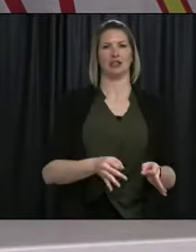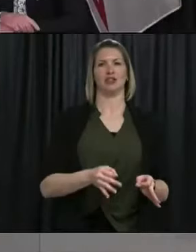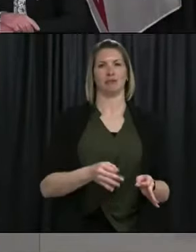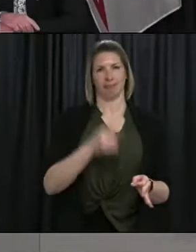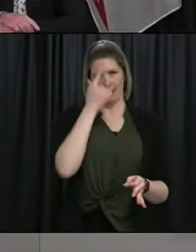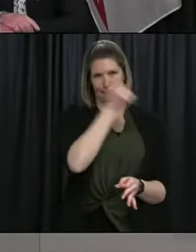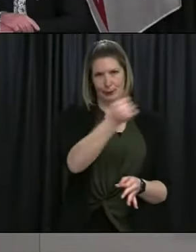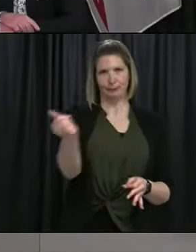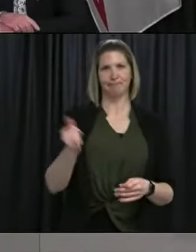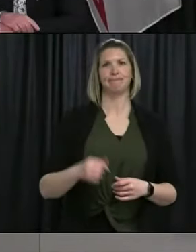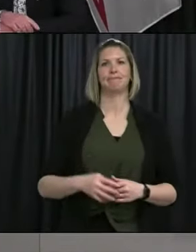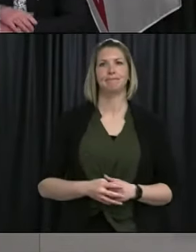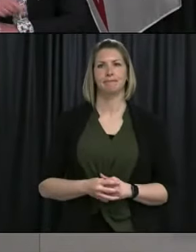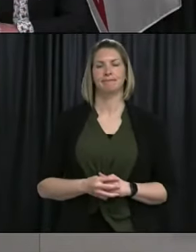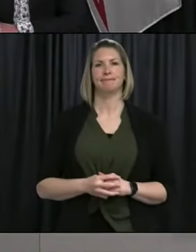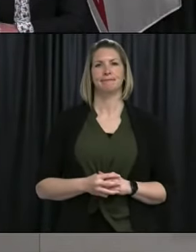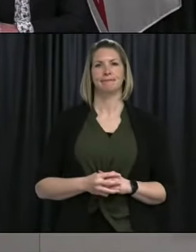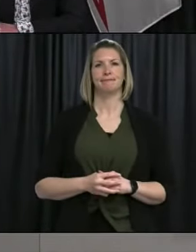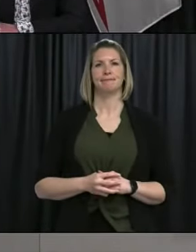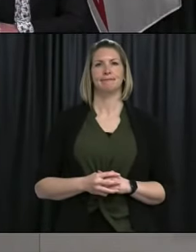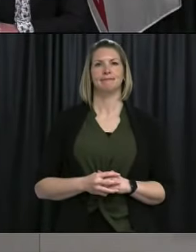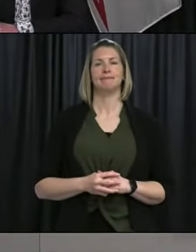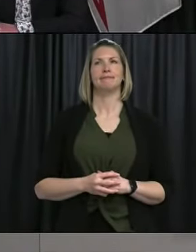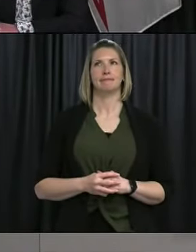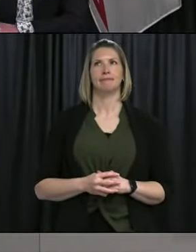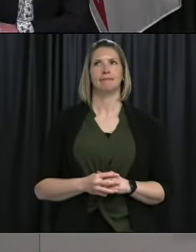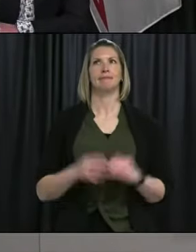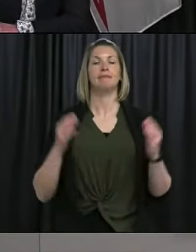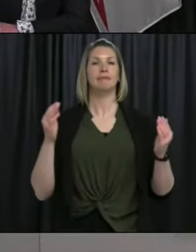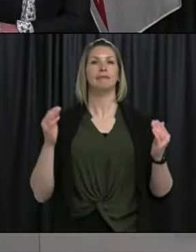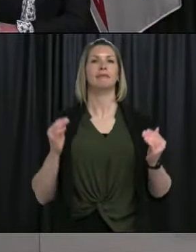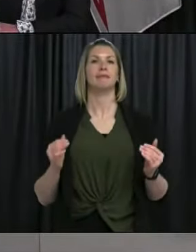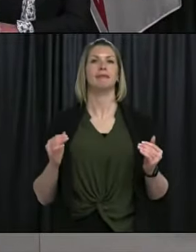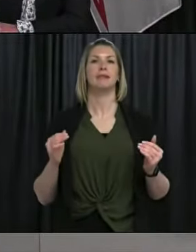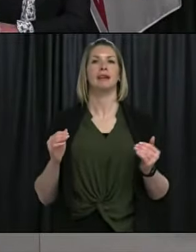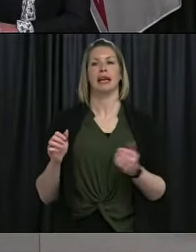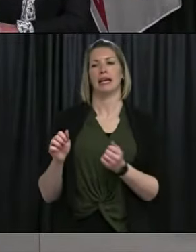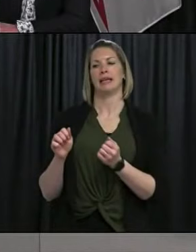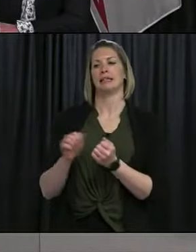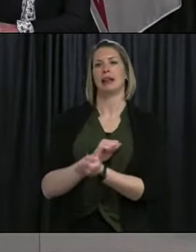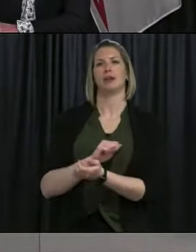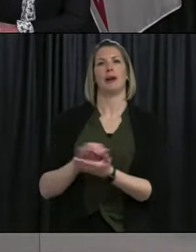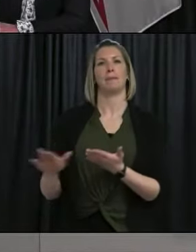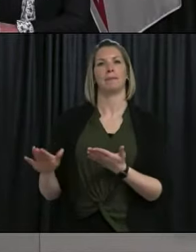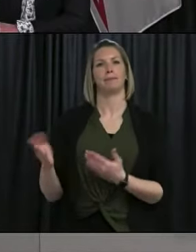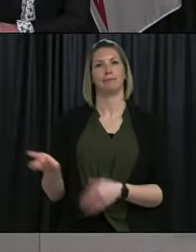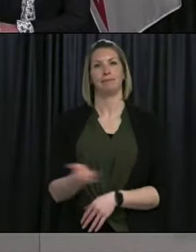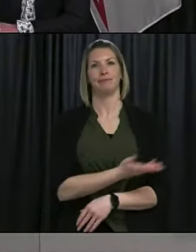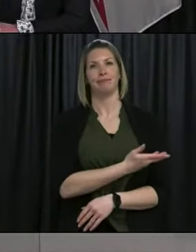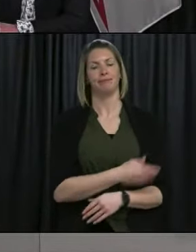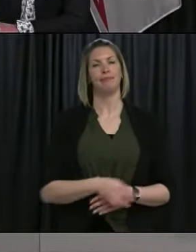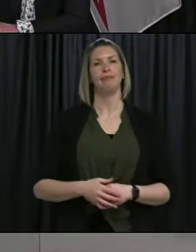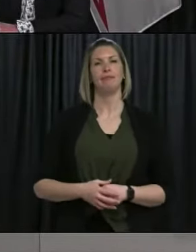Thank you. Our next questions are from Peter Jackson with the telegram. Please go ahead.